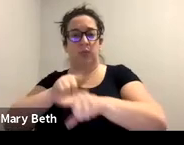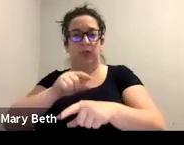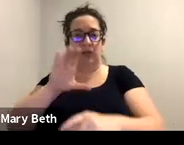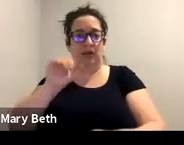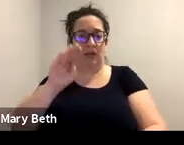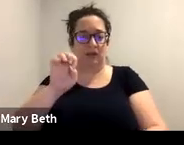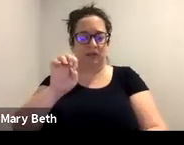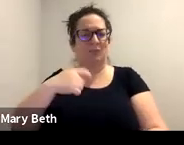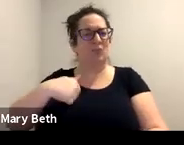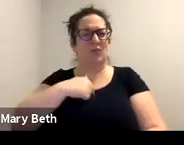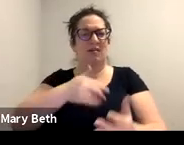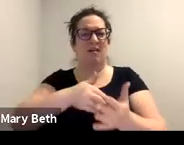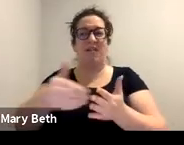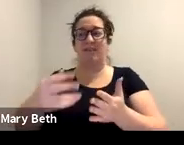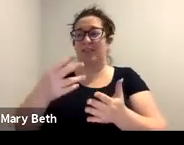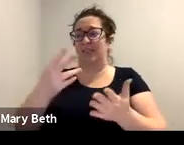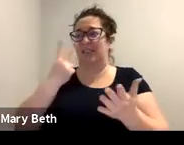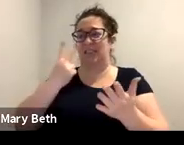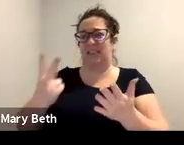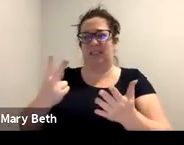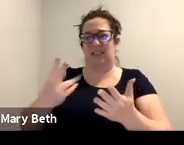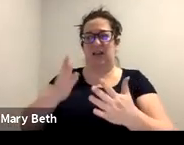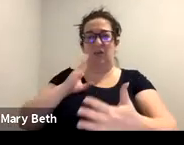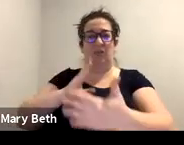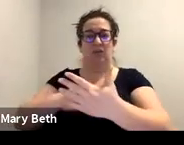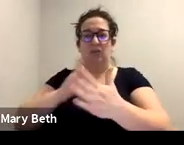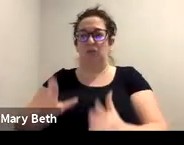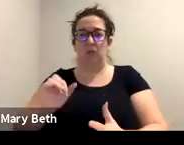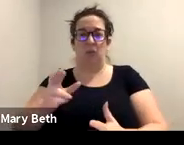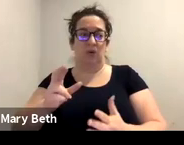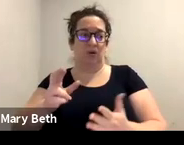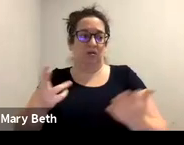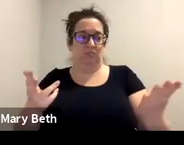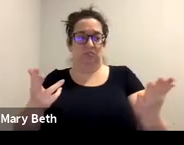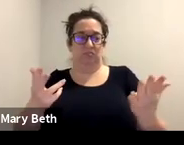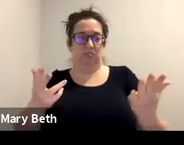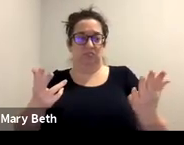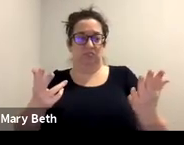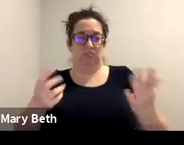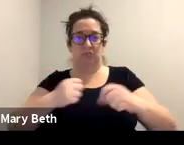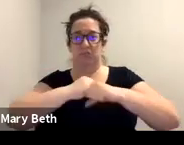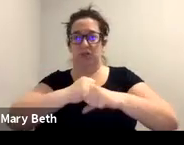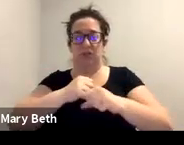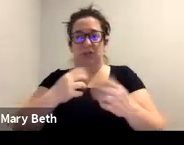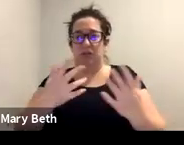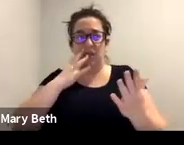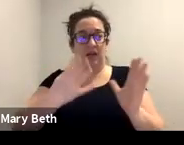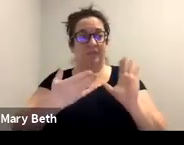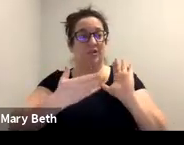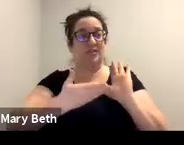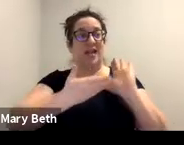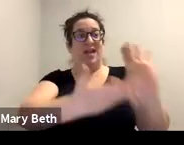a prosecutor just hand, uh, basically a waiver, uh, confidentiality release